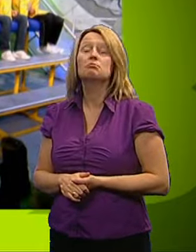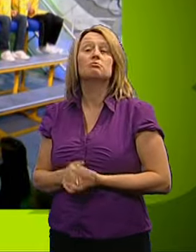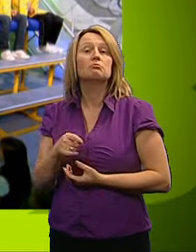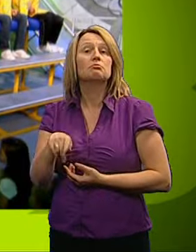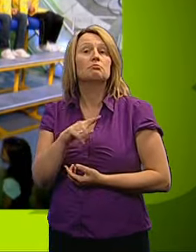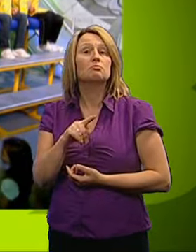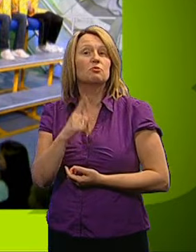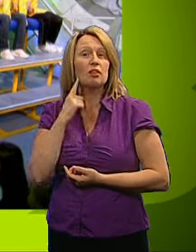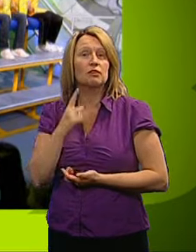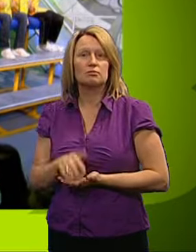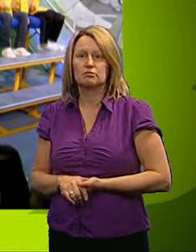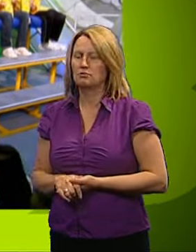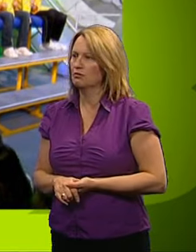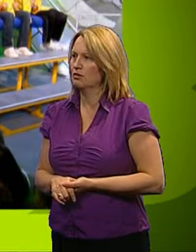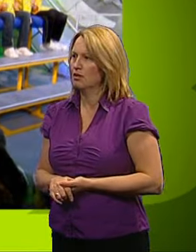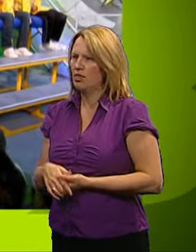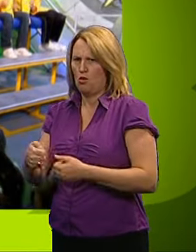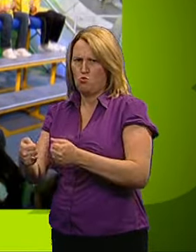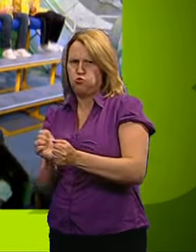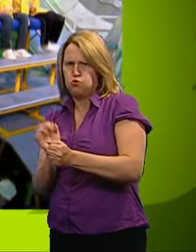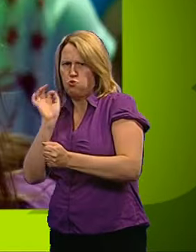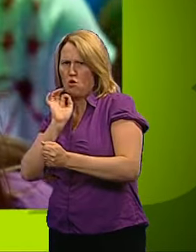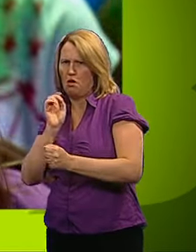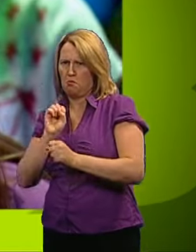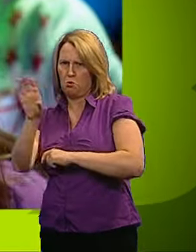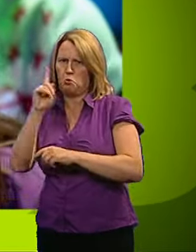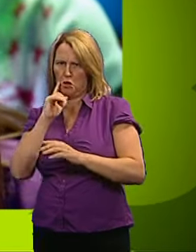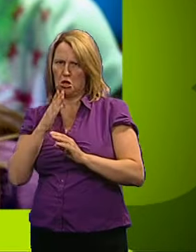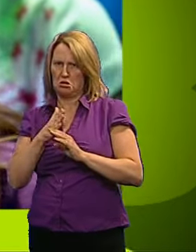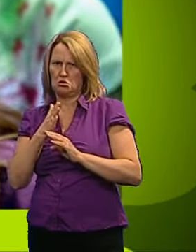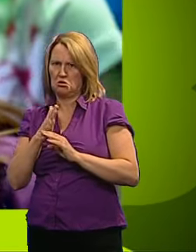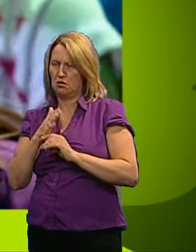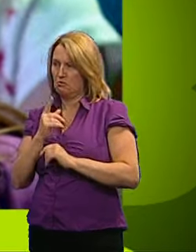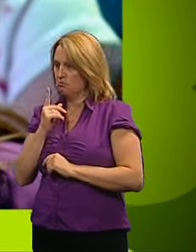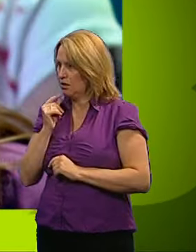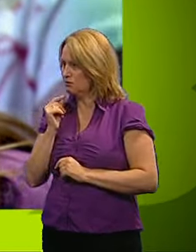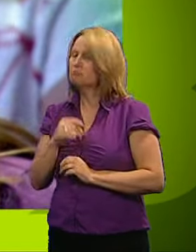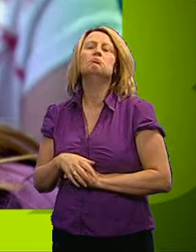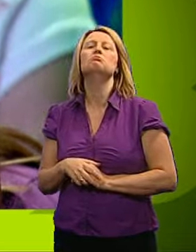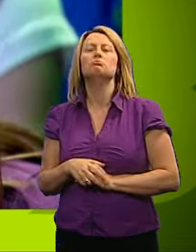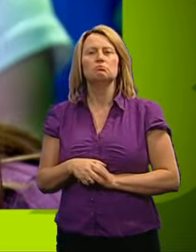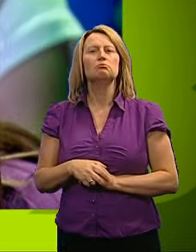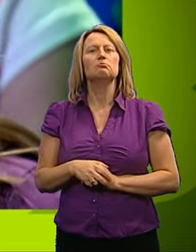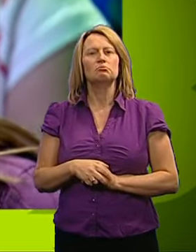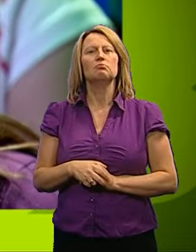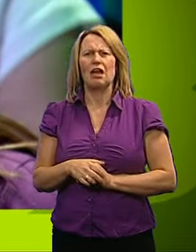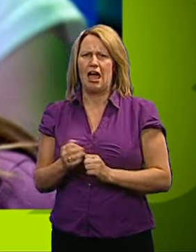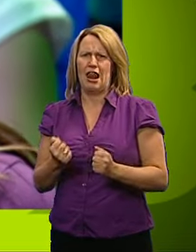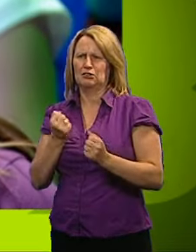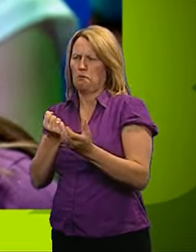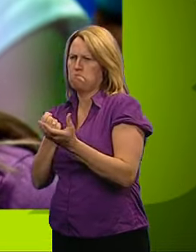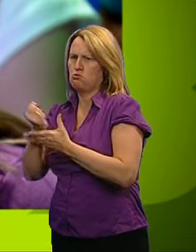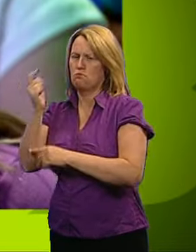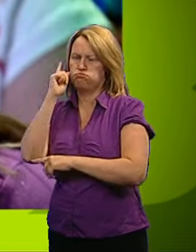So, audience, what are you reckon? Well, I think the water power might work. You think it might? Yeah. It obviously takes quite a lot of